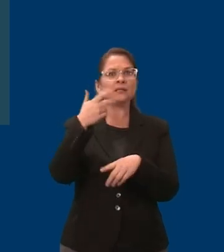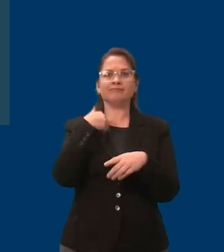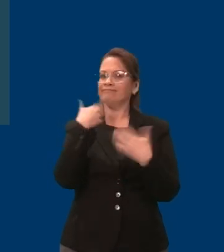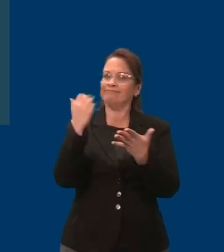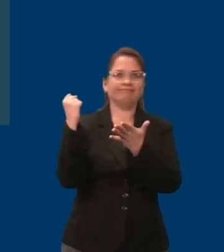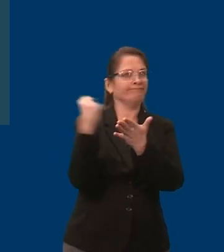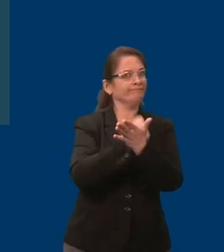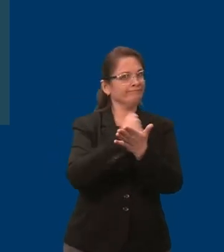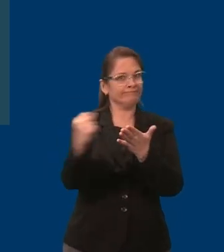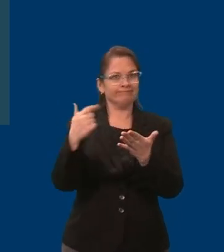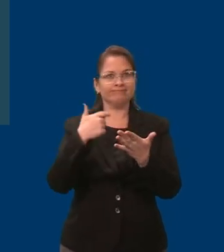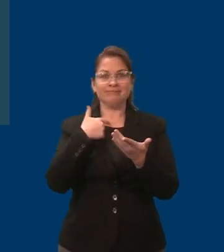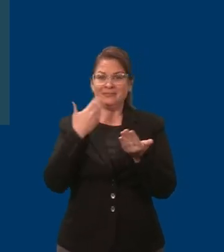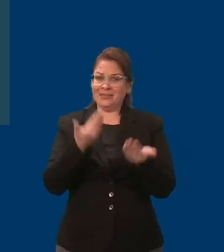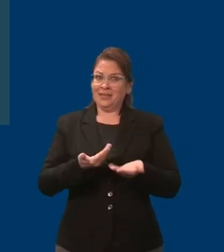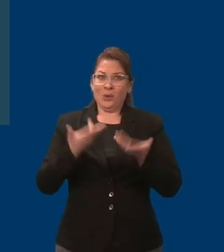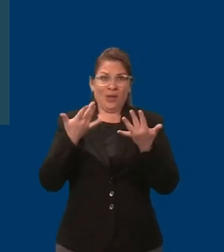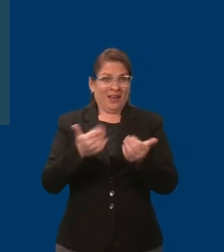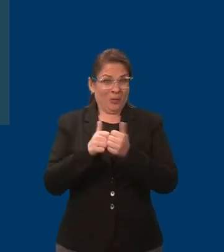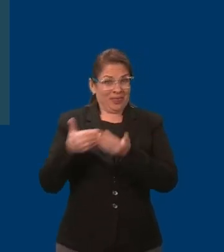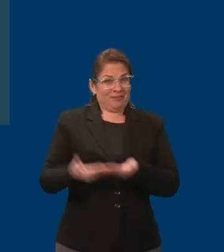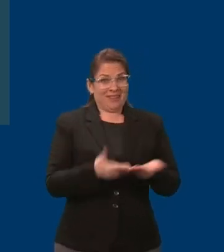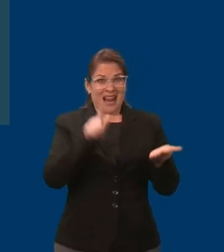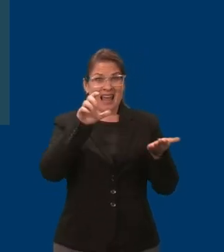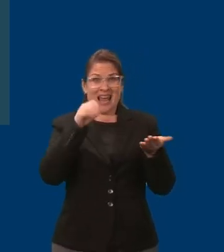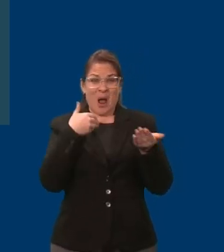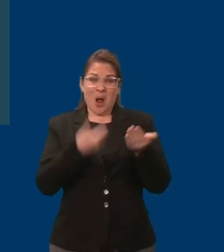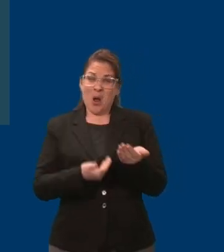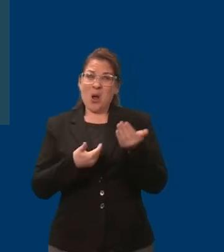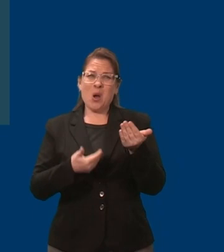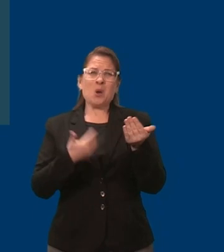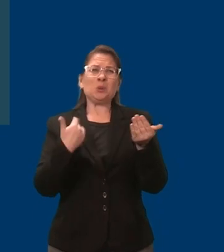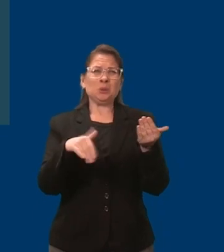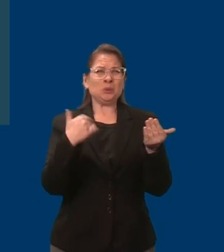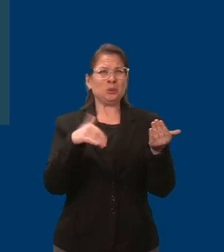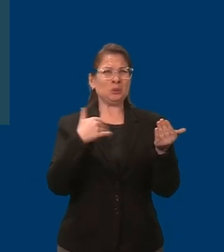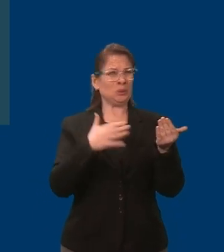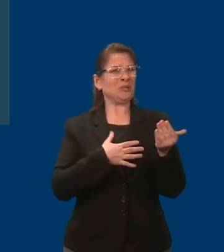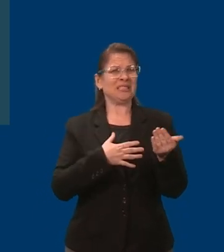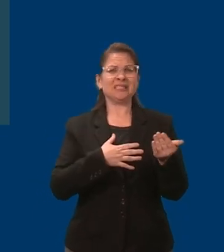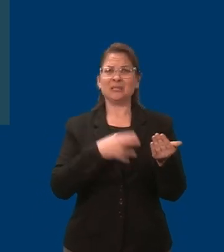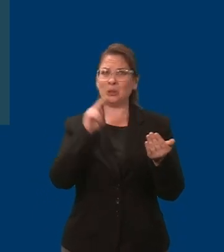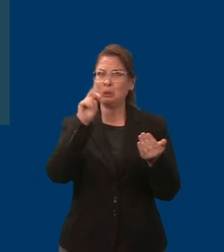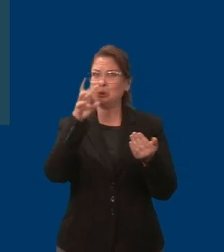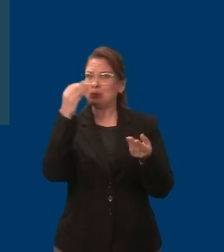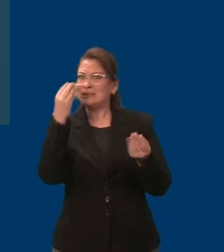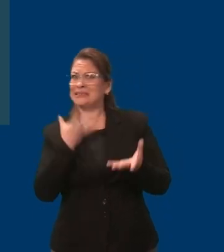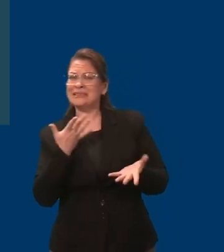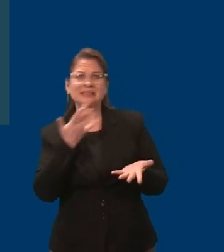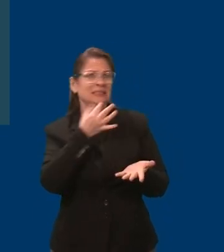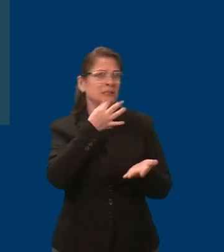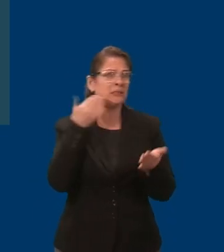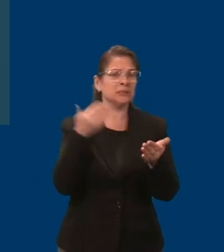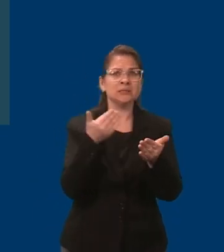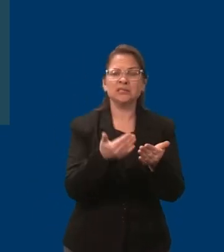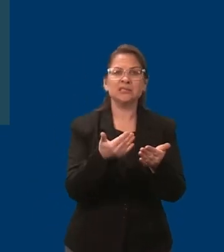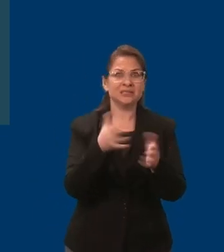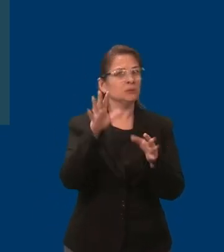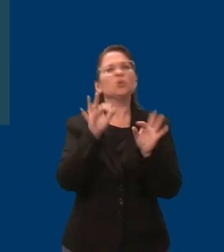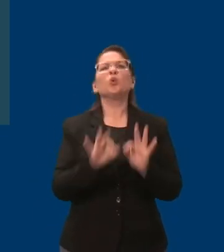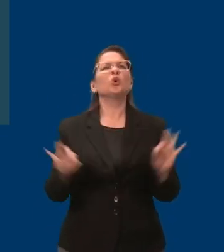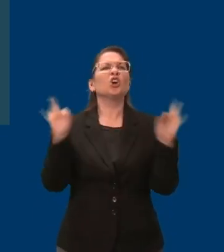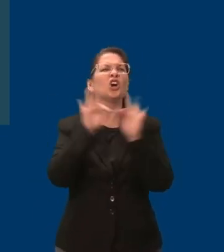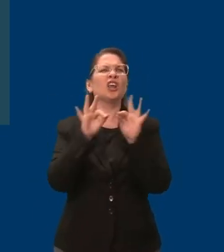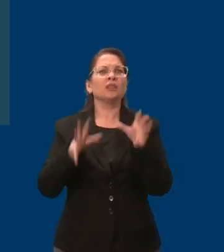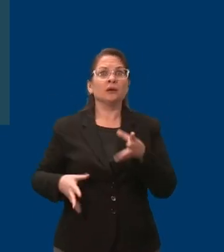I remember thinking this was it. We were going to get the answers we needed. It would be worth the cost and Leo would be okay. Instead,